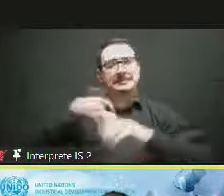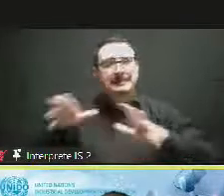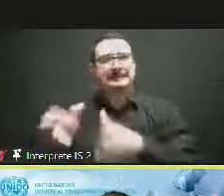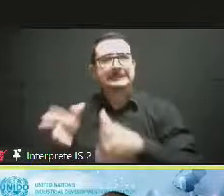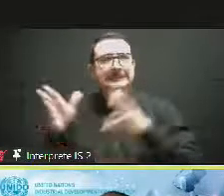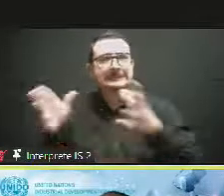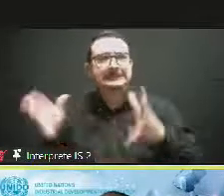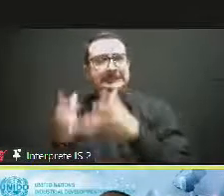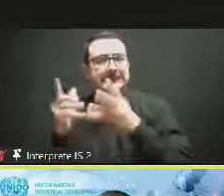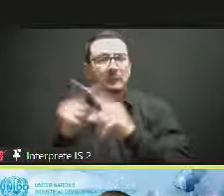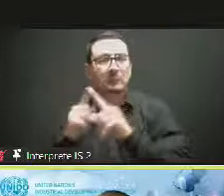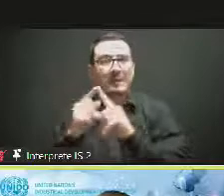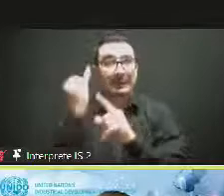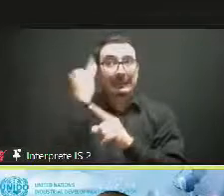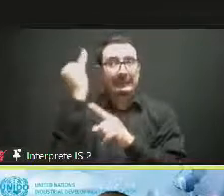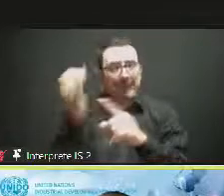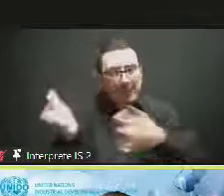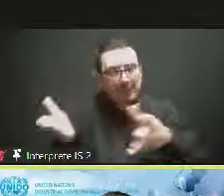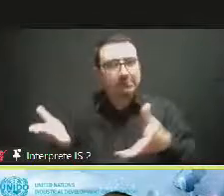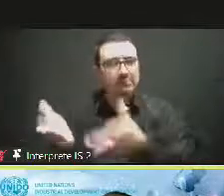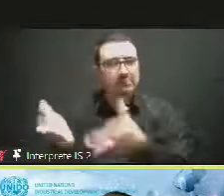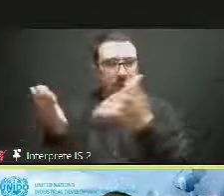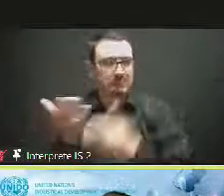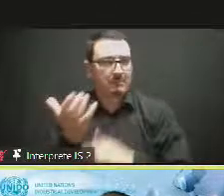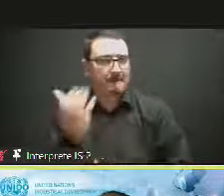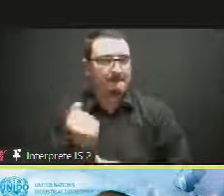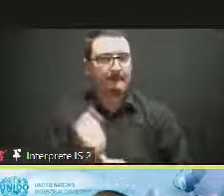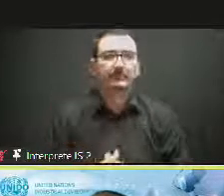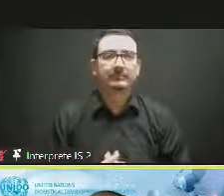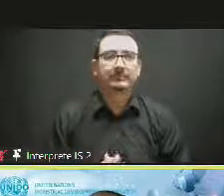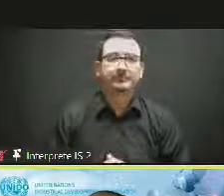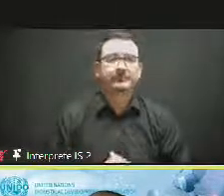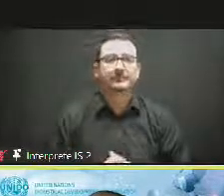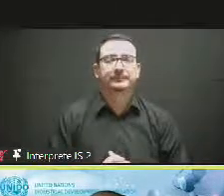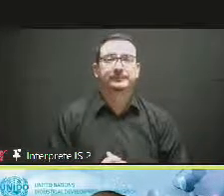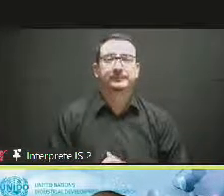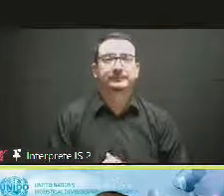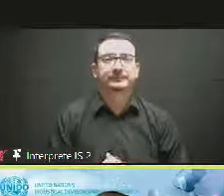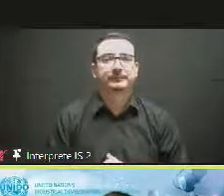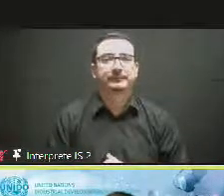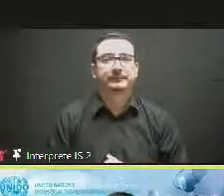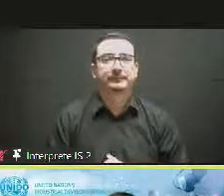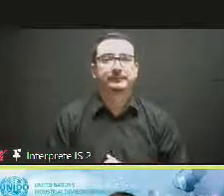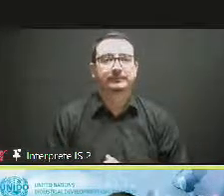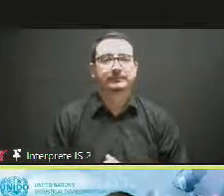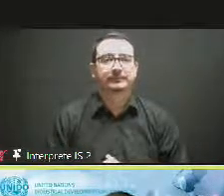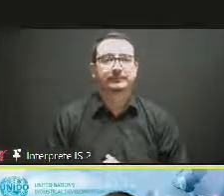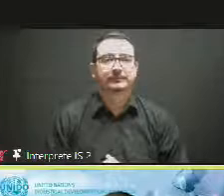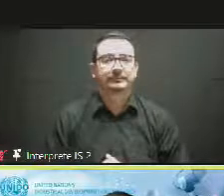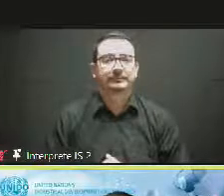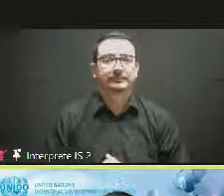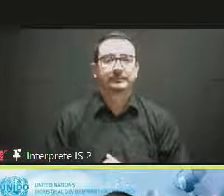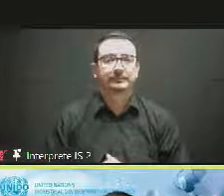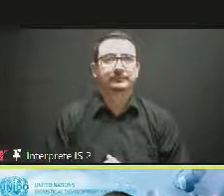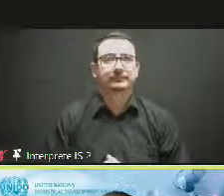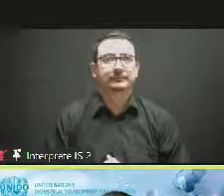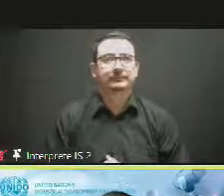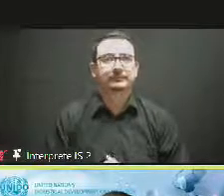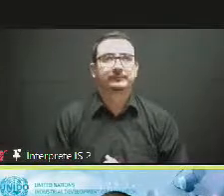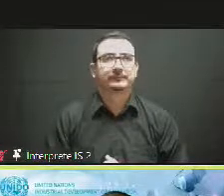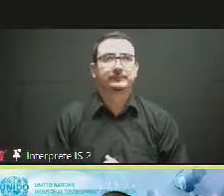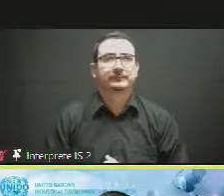sectoral focus rather than to regional integration, where we can interact together.